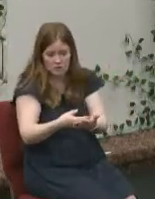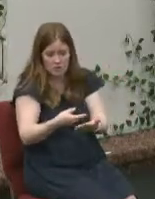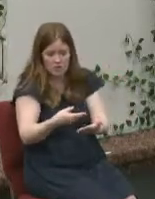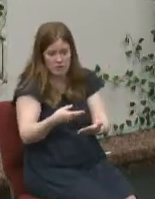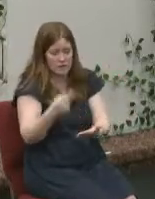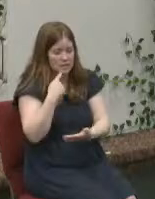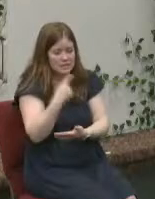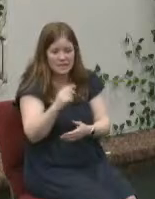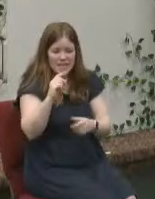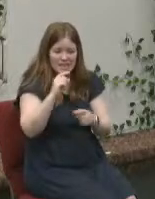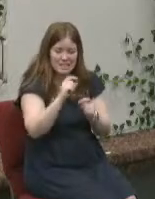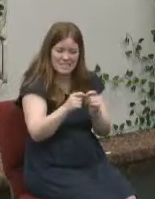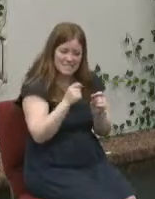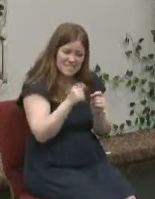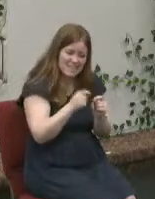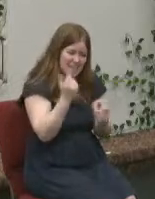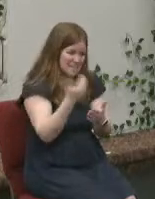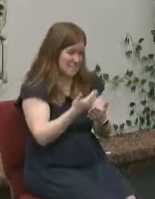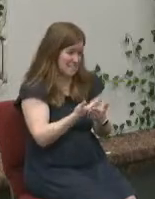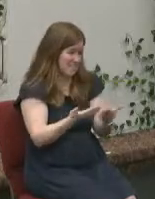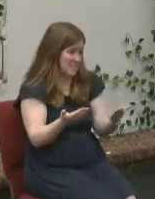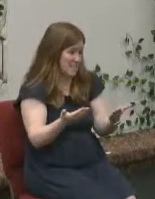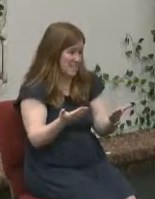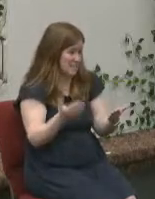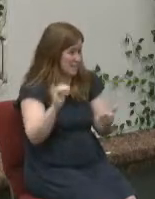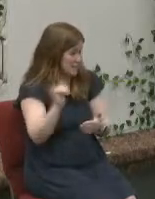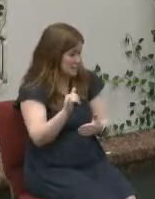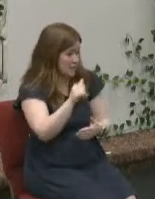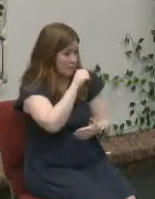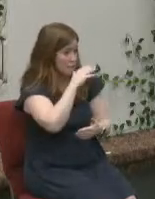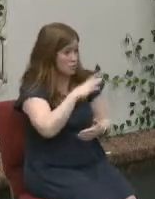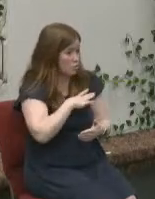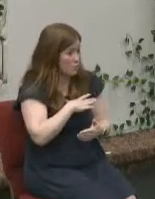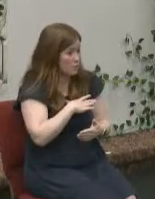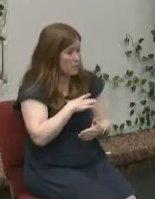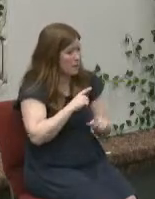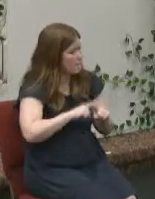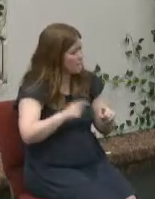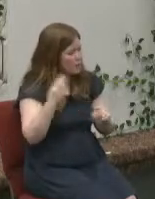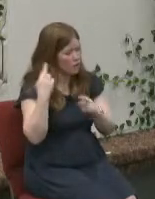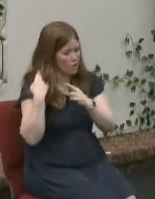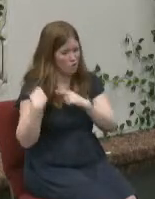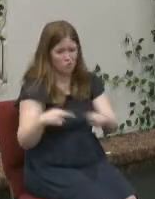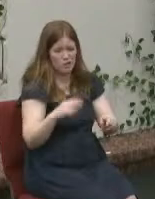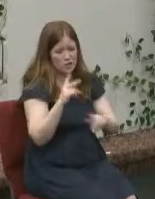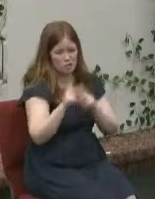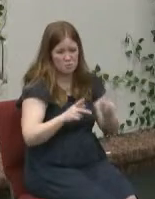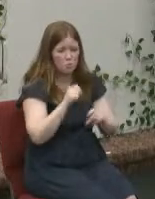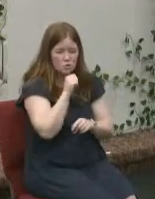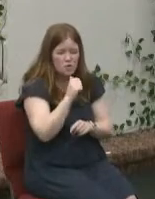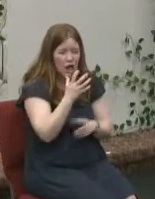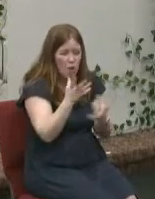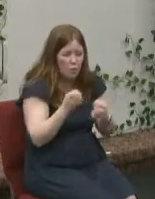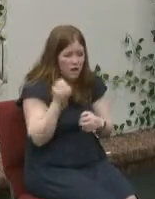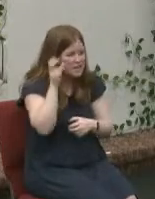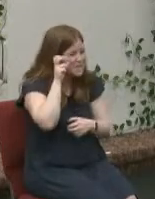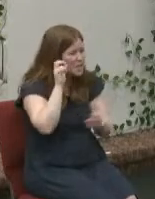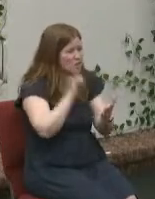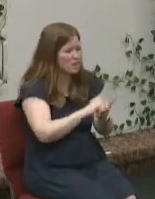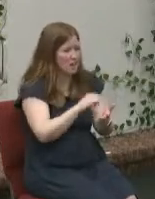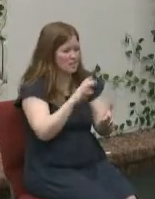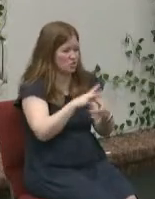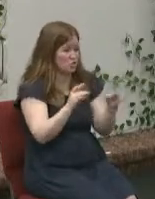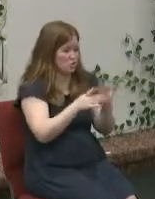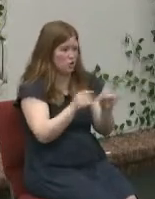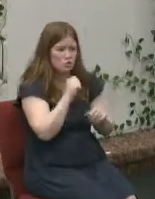said the exact same story to the leaders and they don't care they don't want to hear the story they had never believed